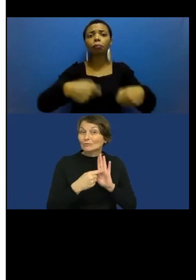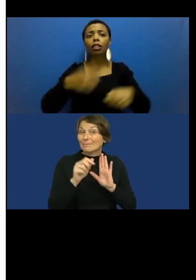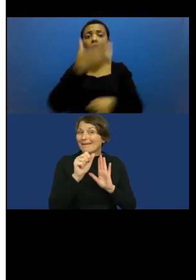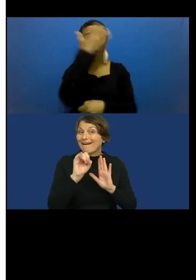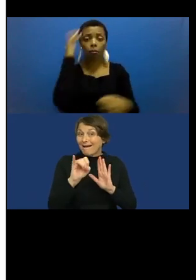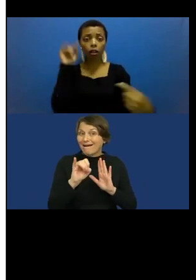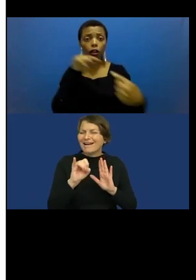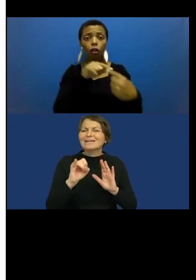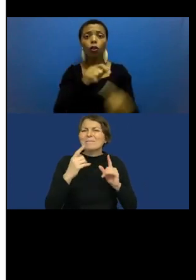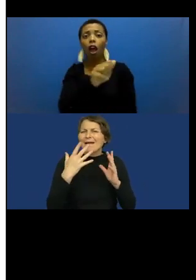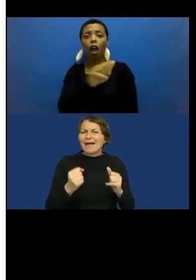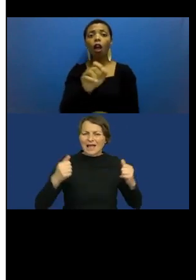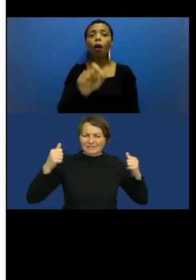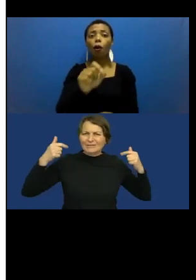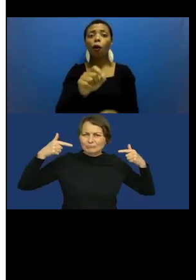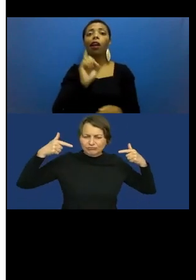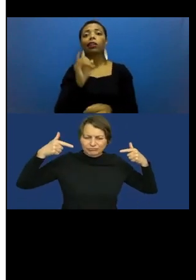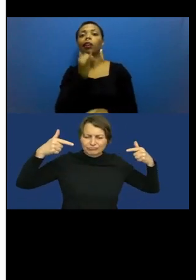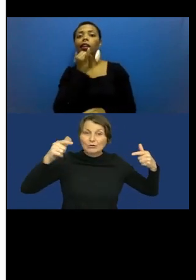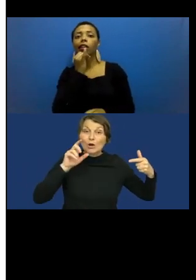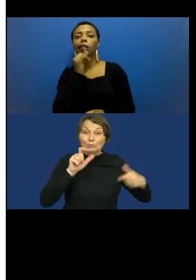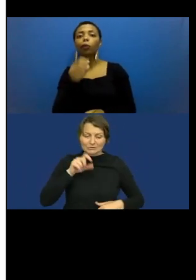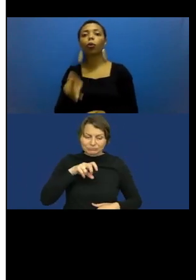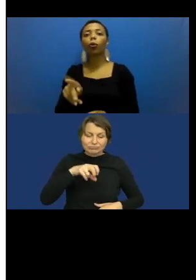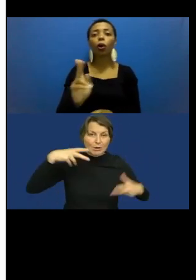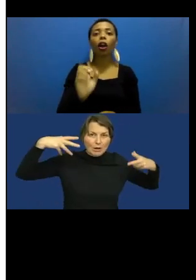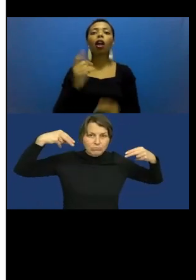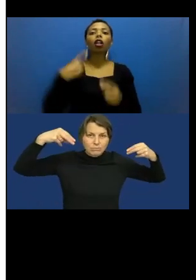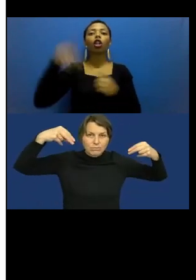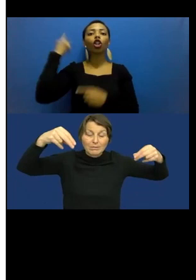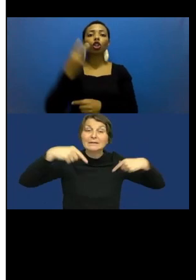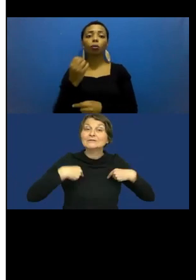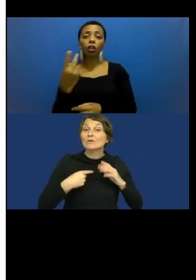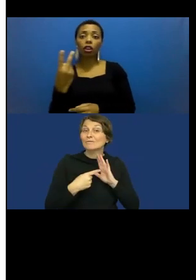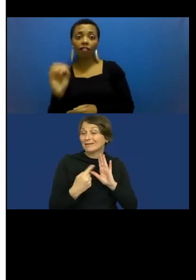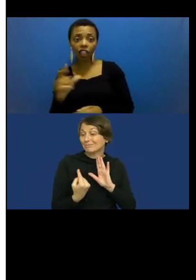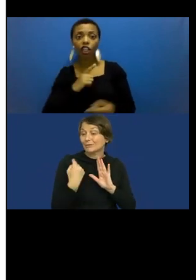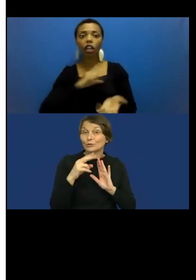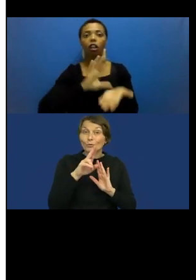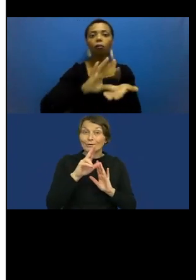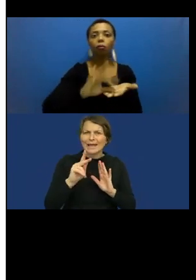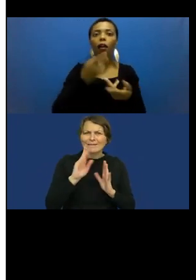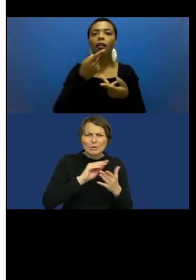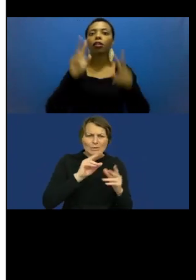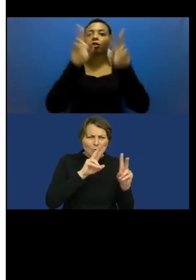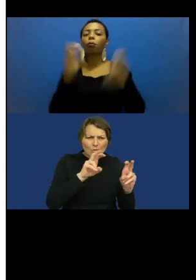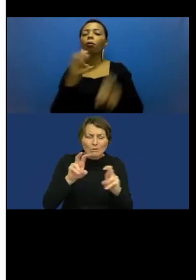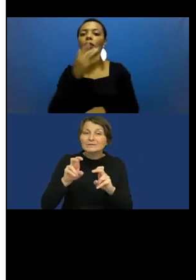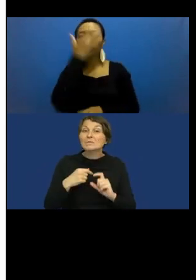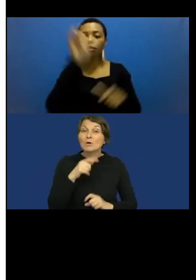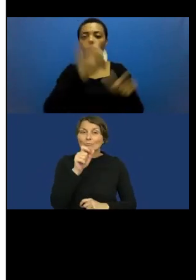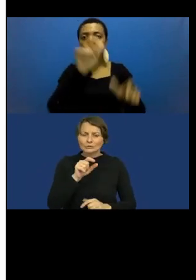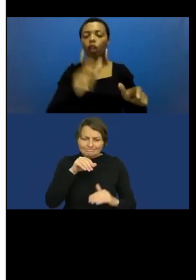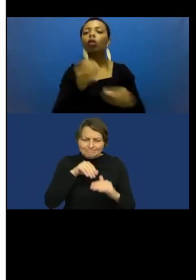UK Brave report in 2020 uncovered targeting of disabled people who were seeking help from council websites,